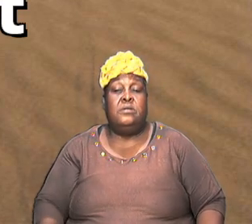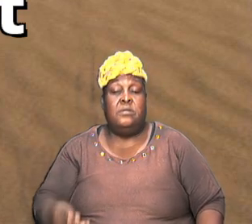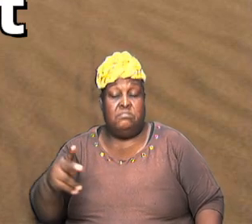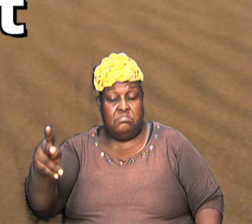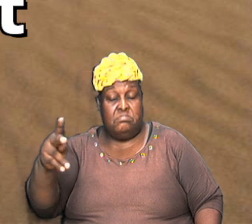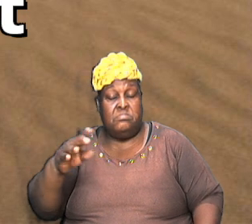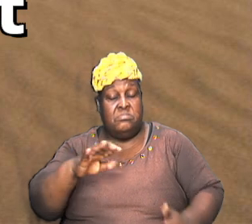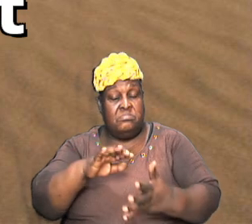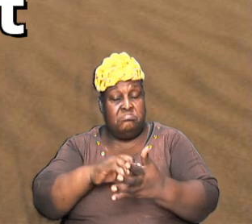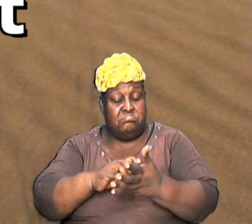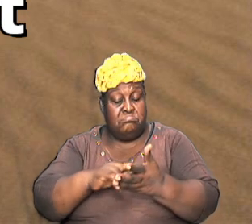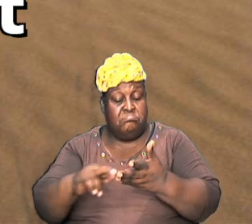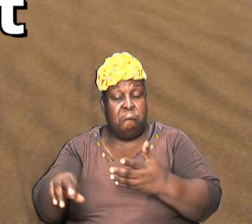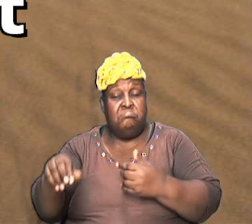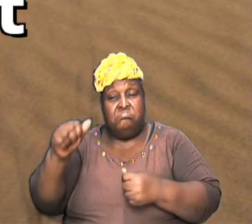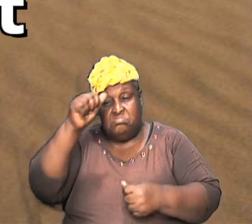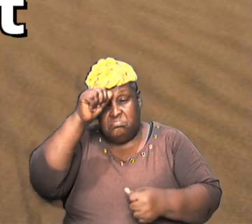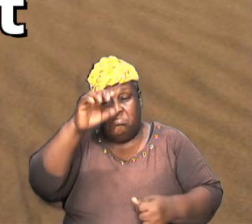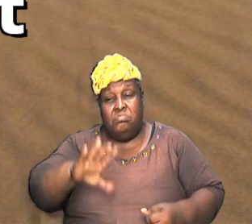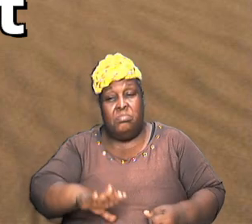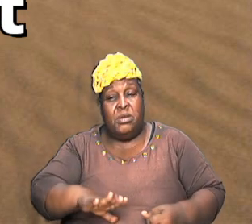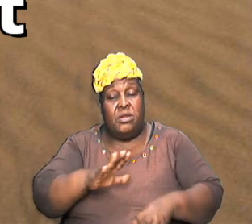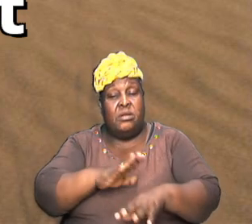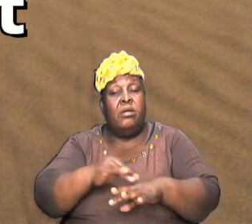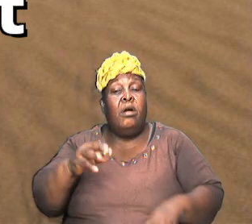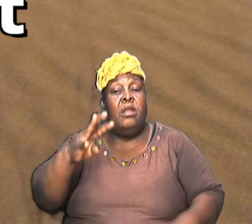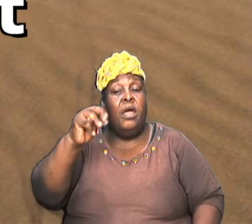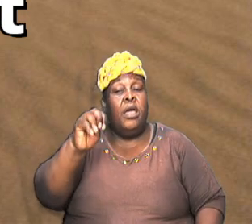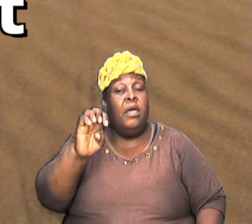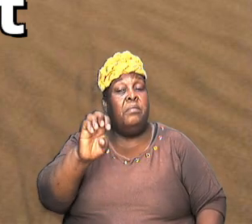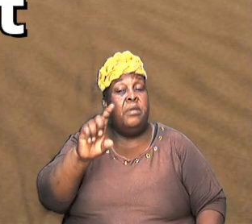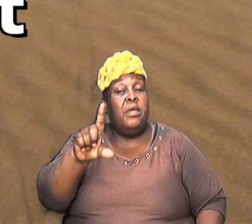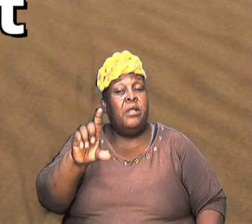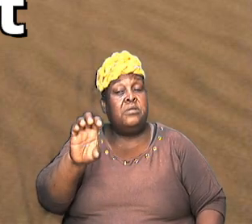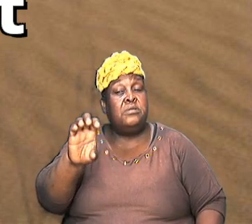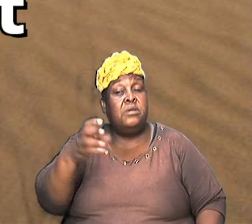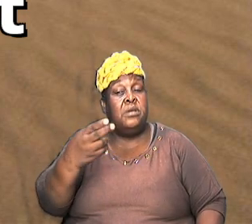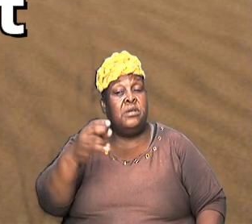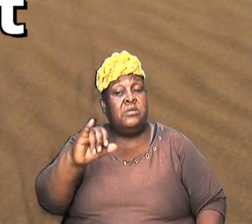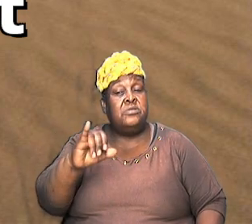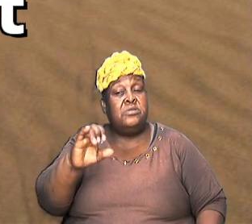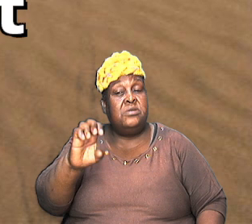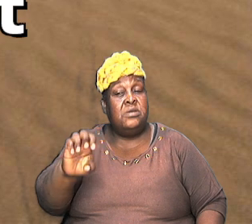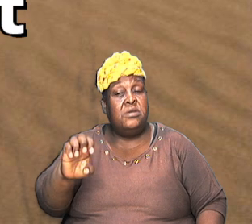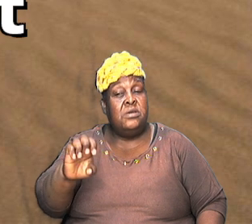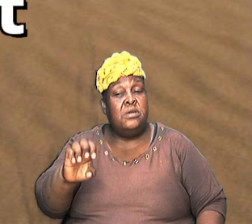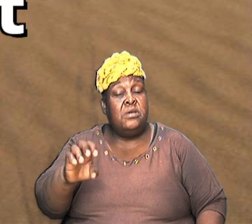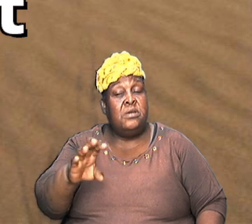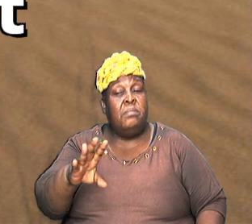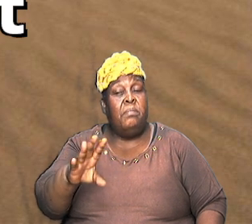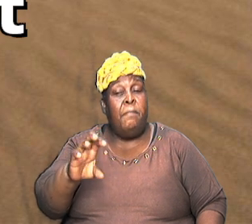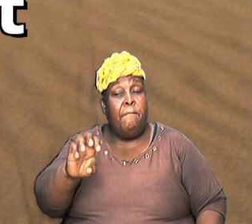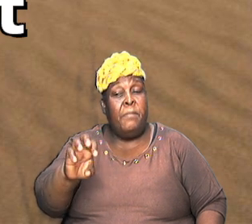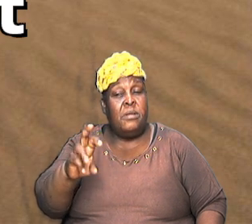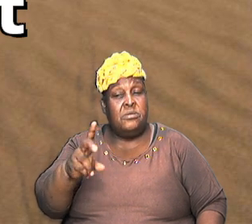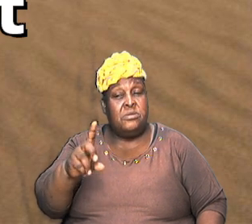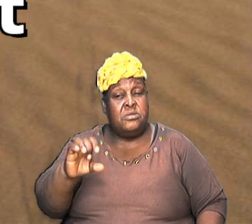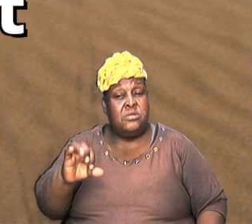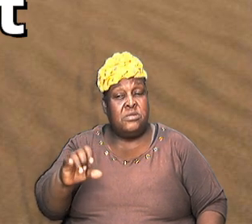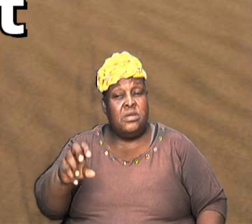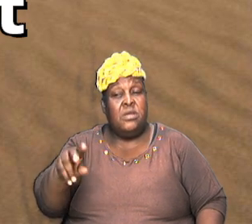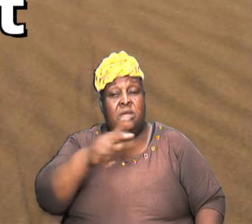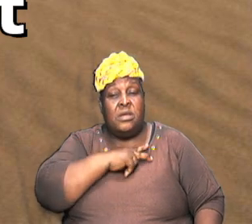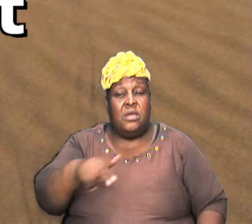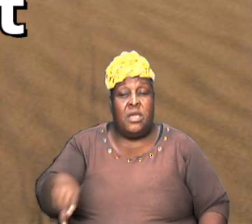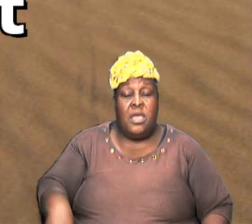Melchizedek praise God so and Melchizedek king